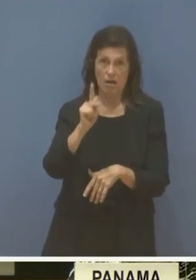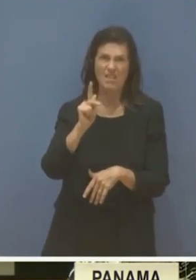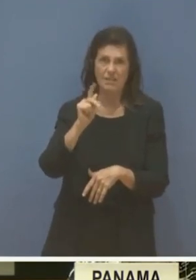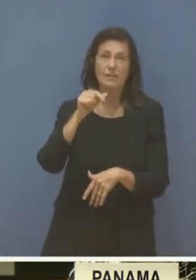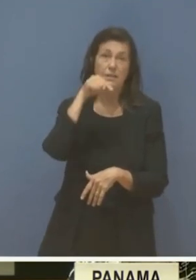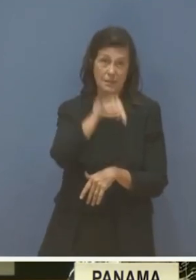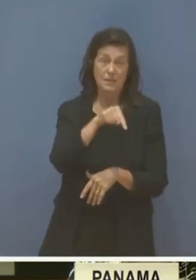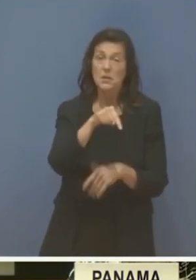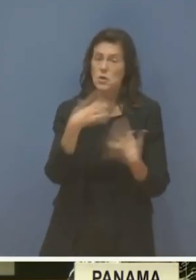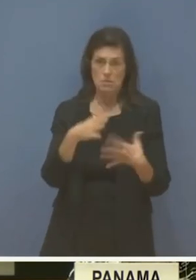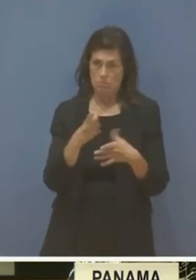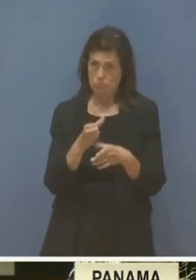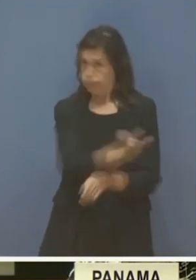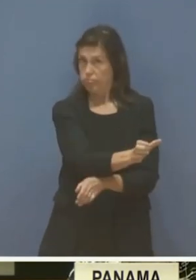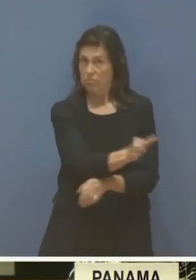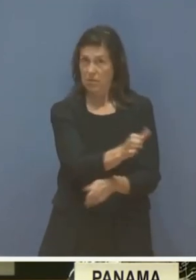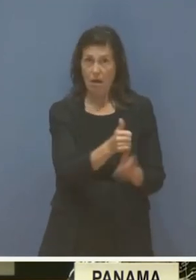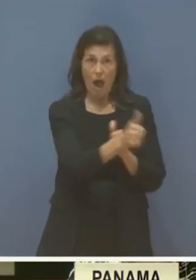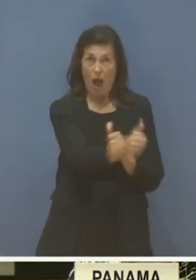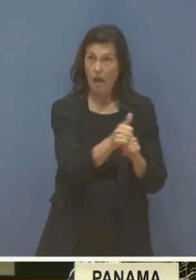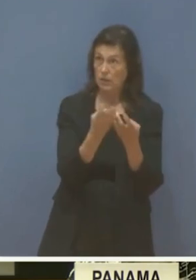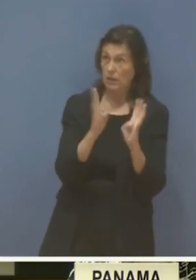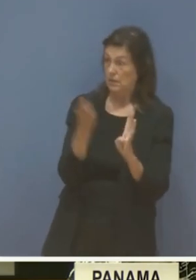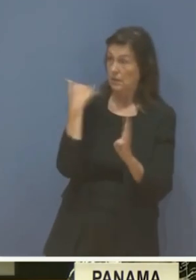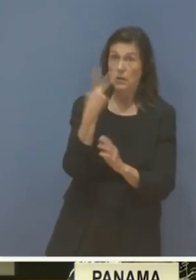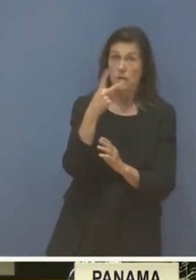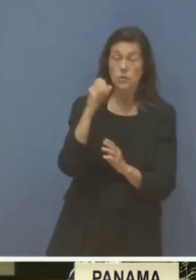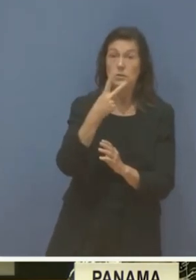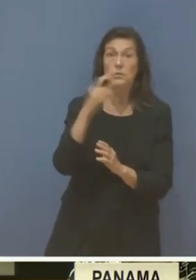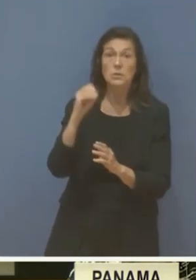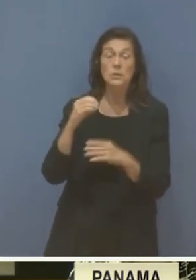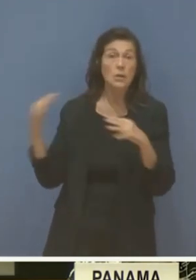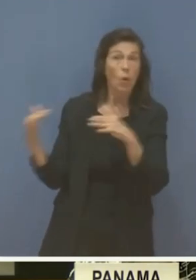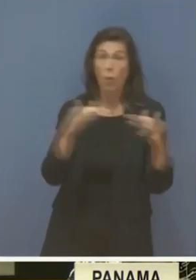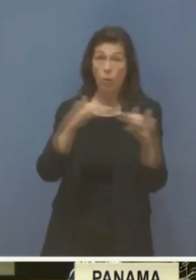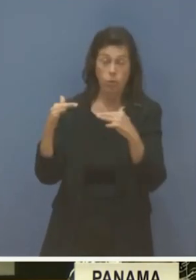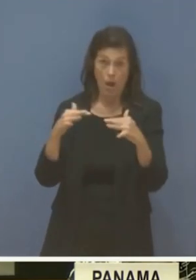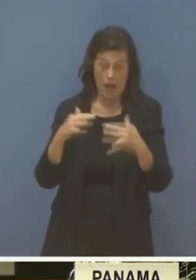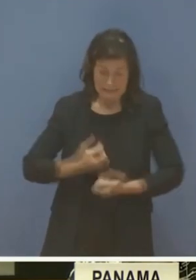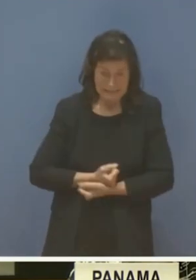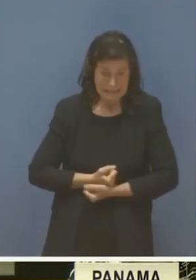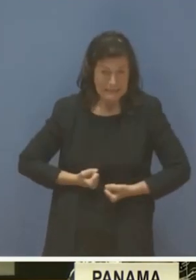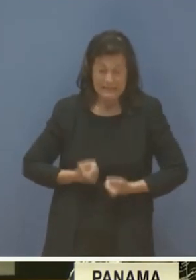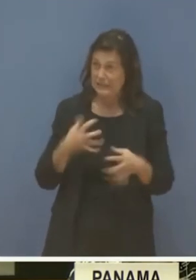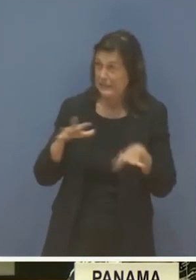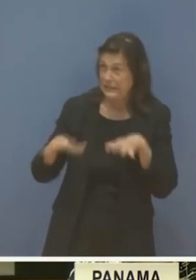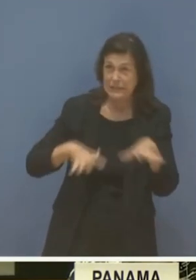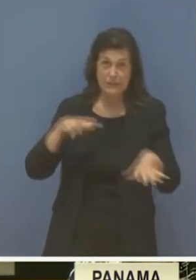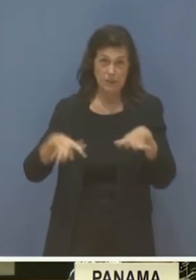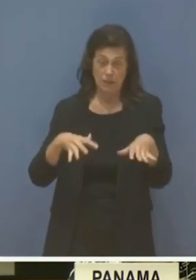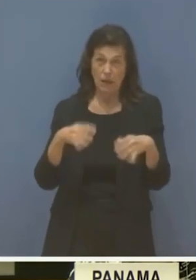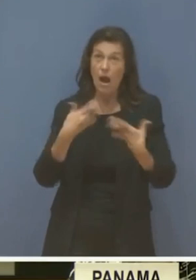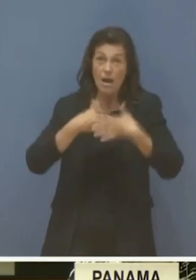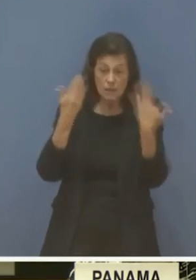led to complete isolation the 2020 war, has led to an extreme humanitarian crisis. A of people who living in Atsakh, are living every